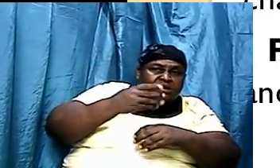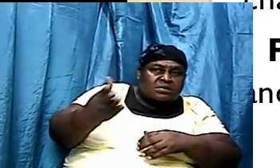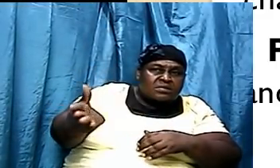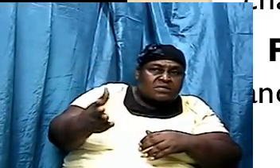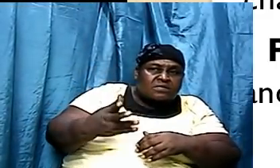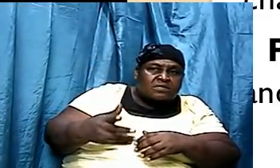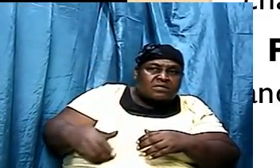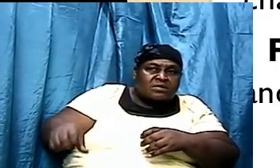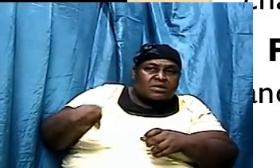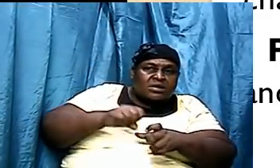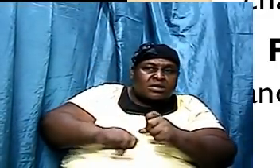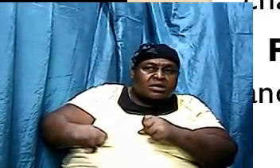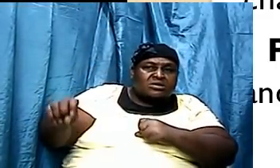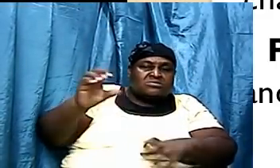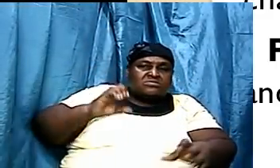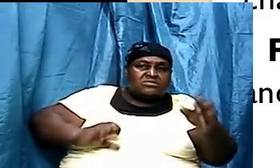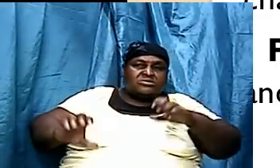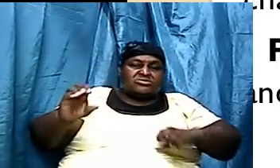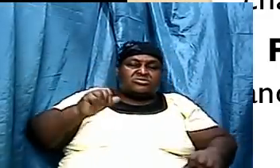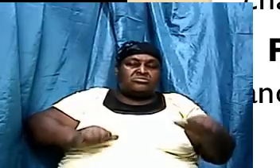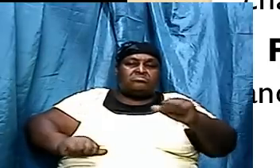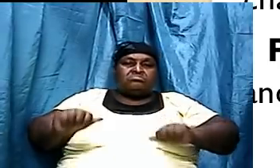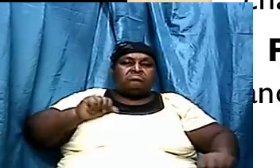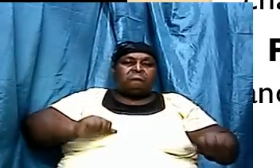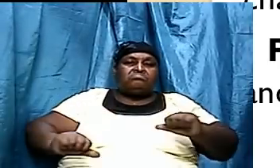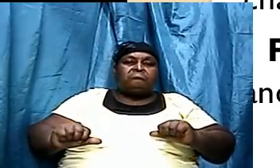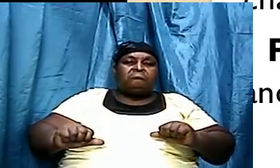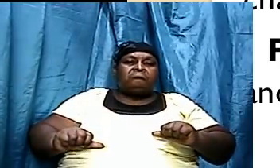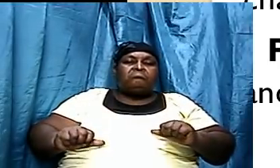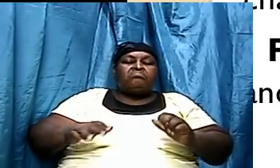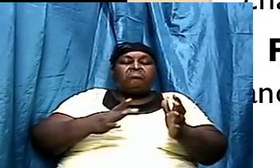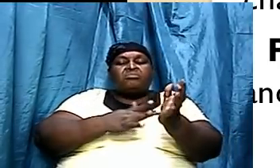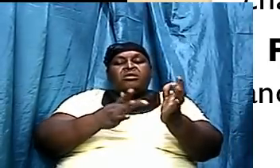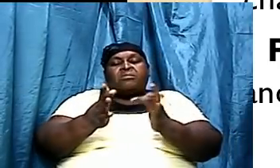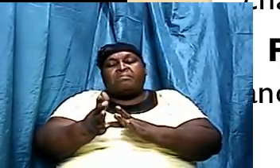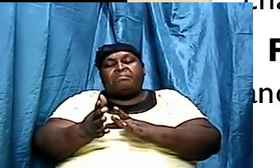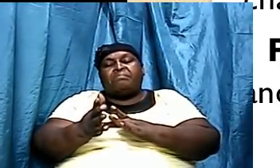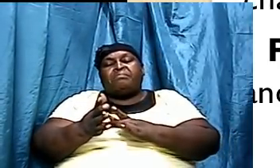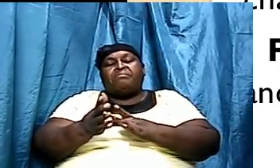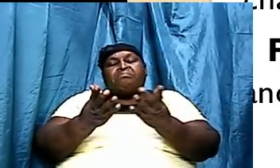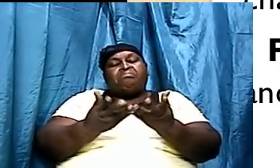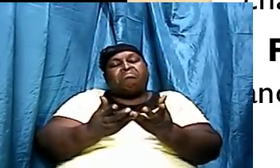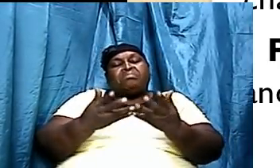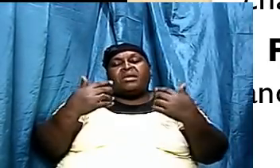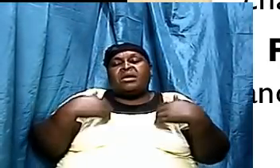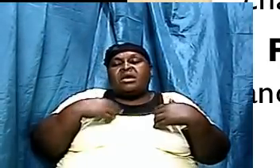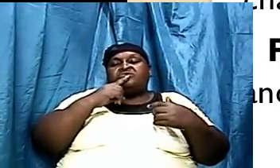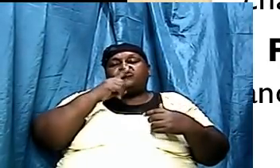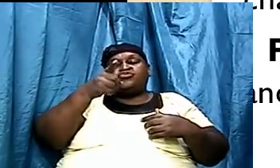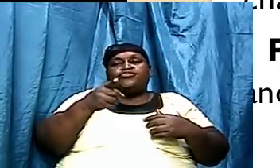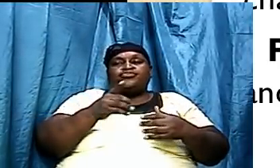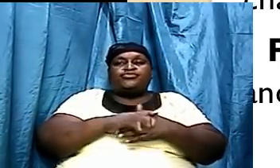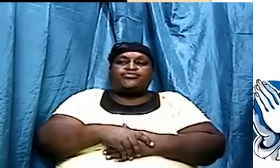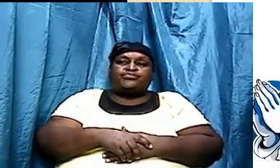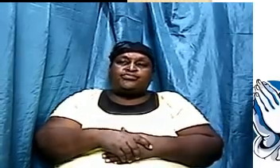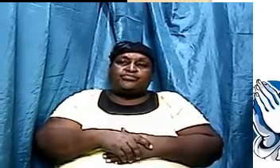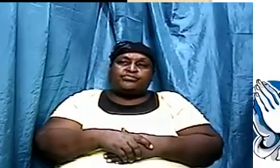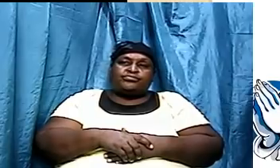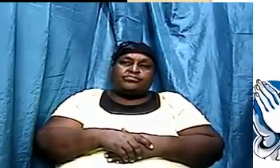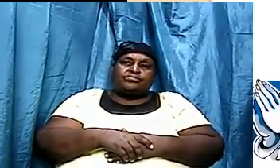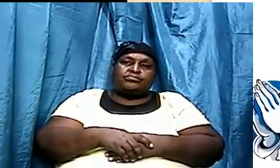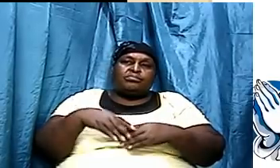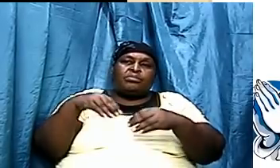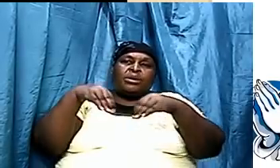But they had it wrong. But guess what? The Bible had it true all along. Let us jump firstly into biology.